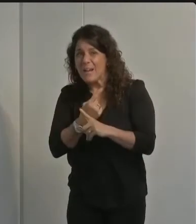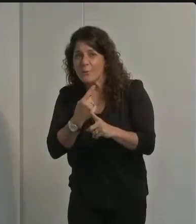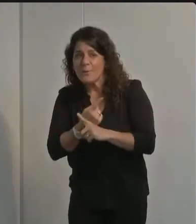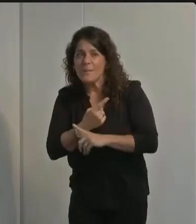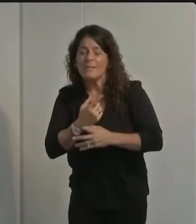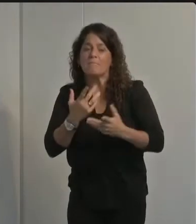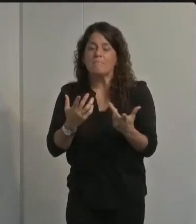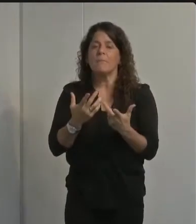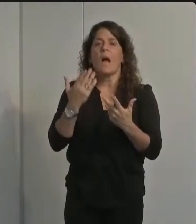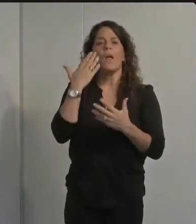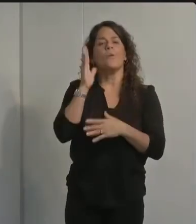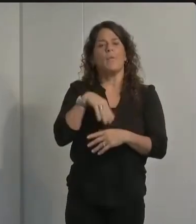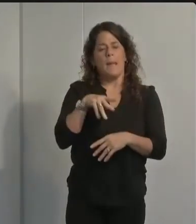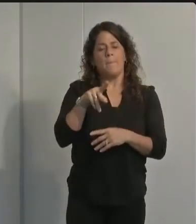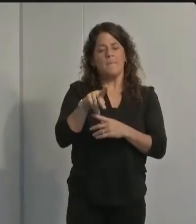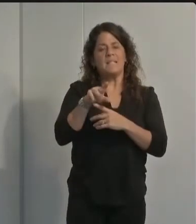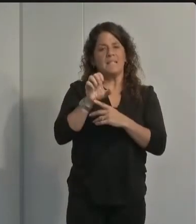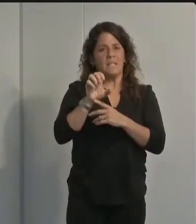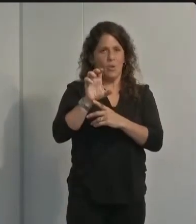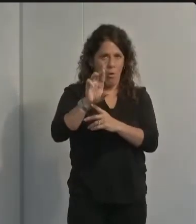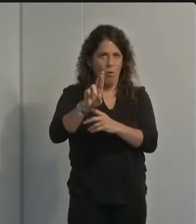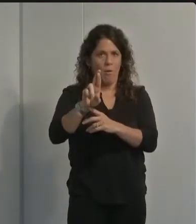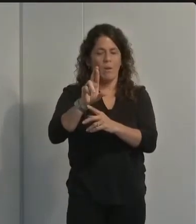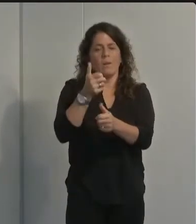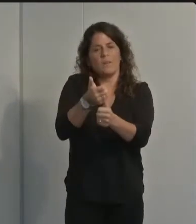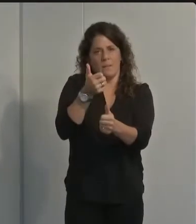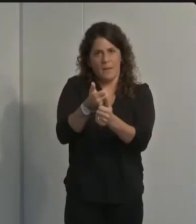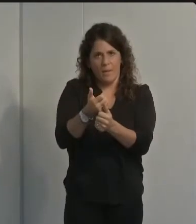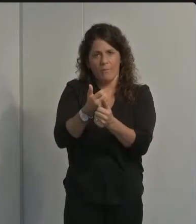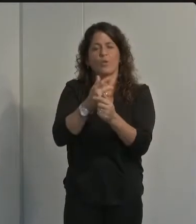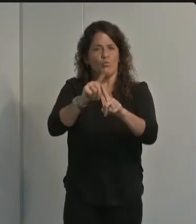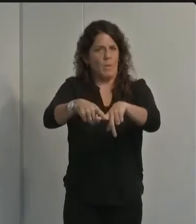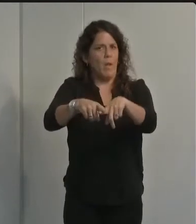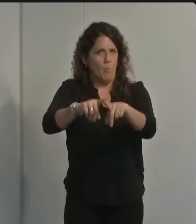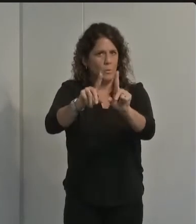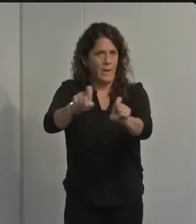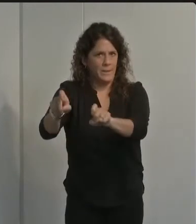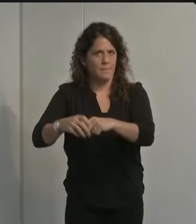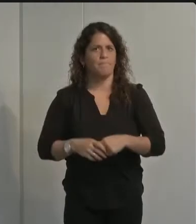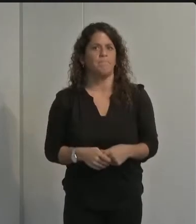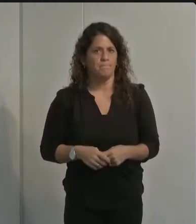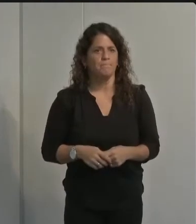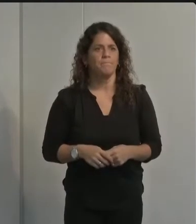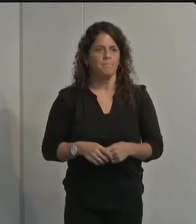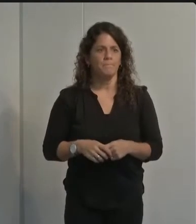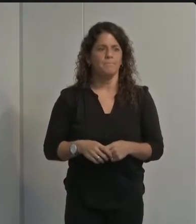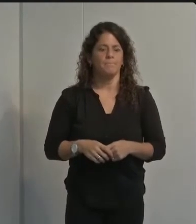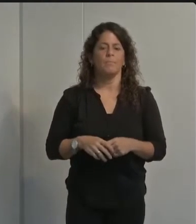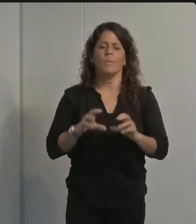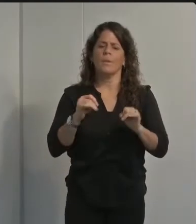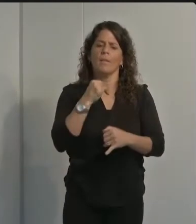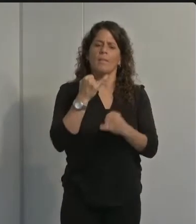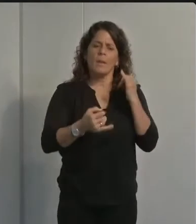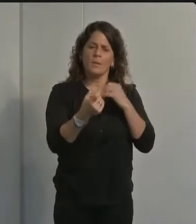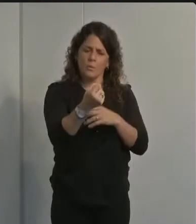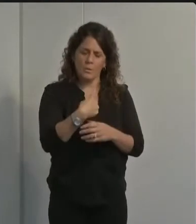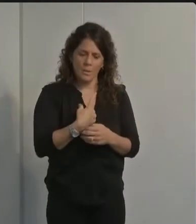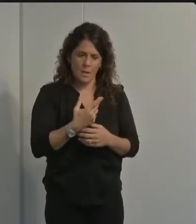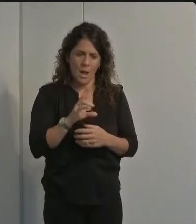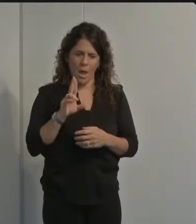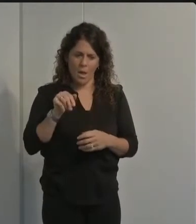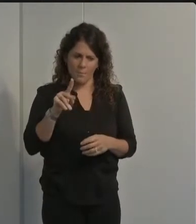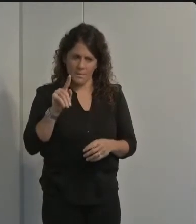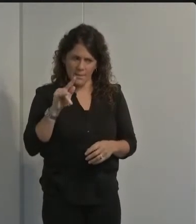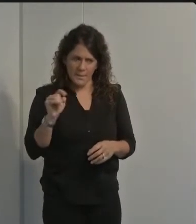i can just tell you that the pcr based testing is the golden standard that we use okay that's great and then lastly would you be able to give an update